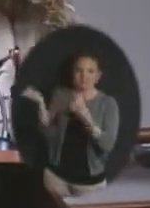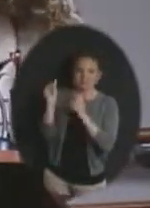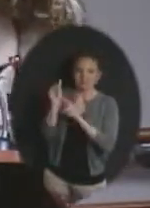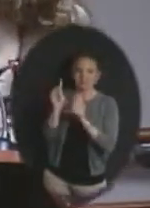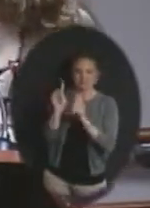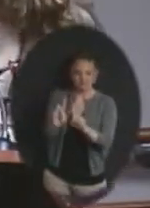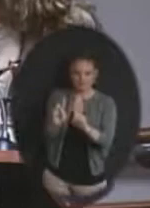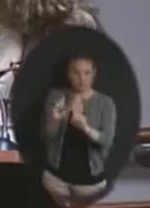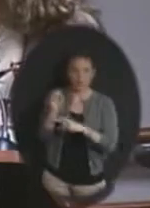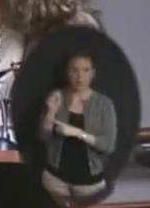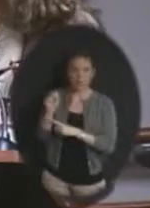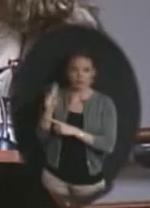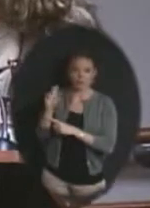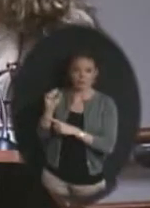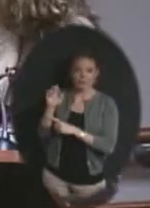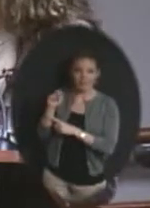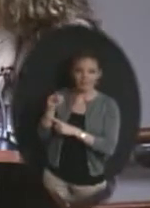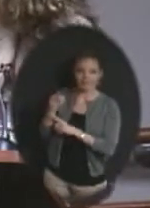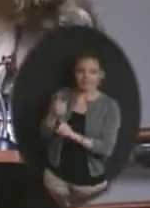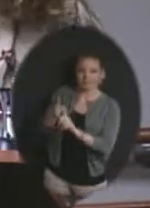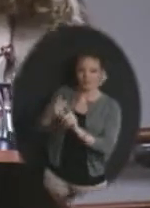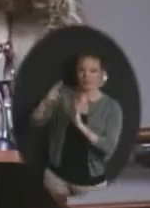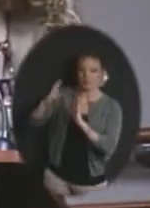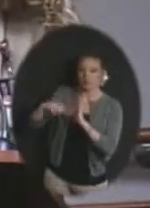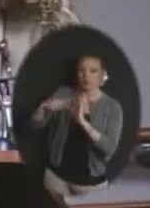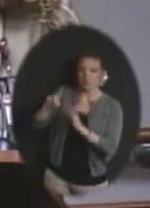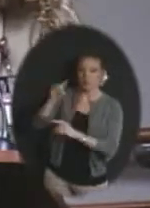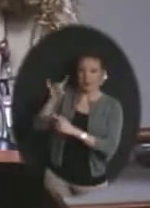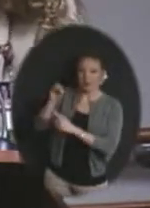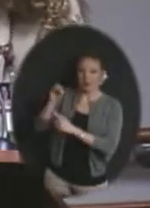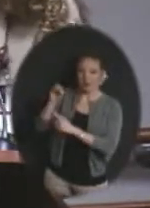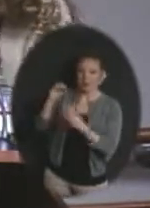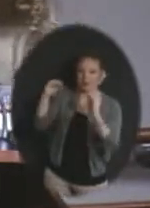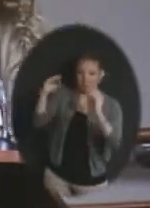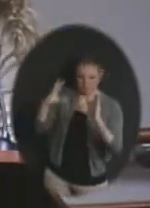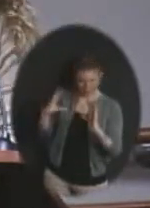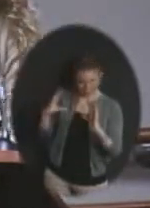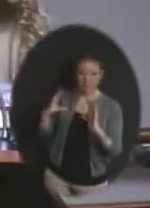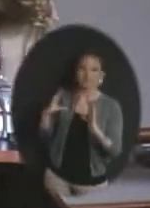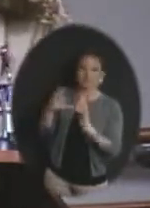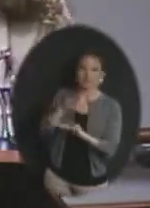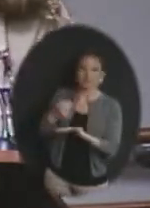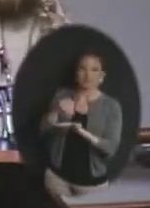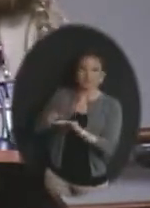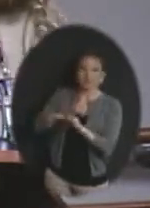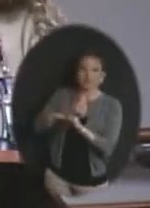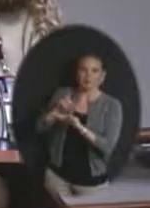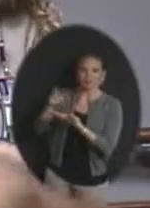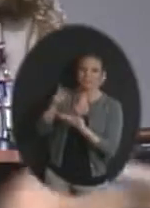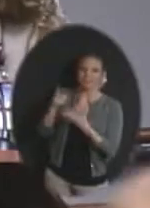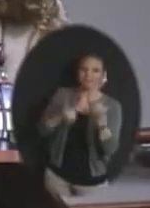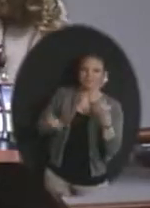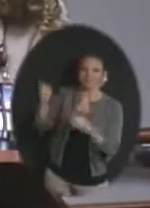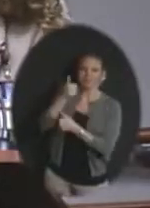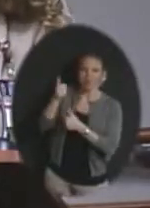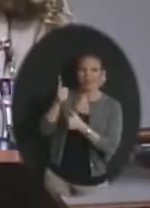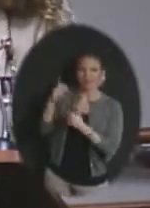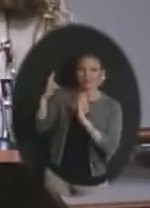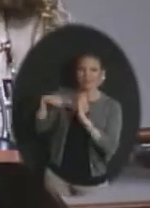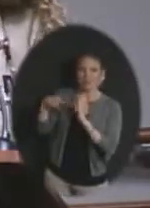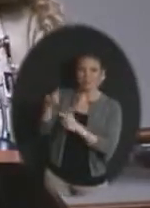Suzanne is a Read 180 teacher at Mission Trail Middle School, and was recently named the district's Read 180 Teacher of the Year nominee.